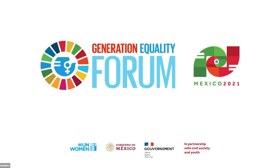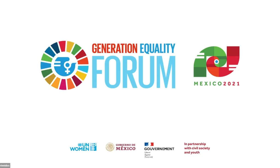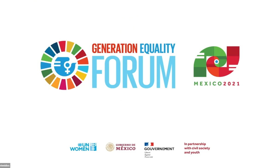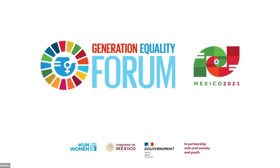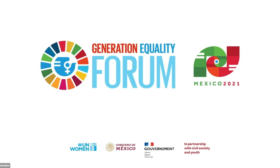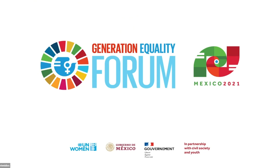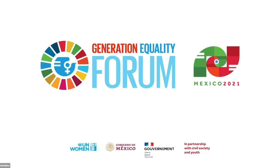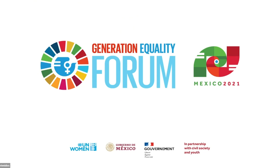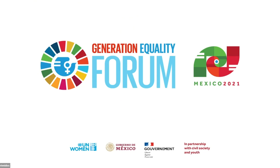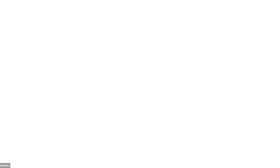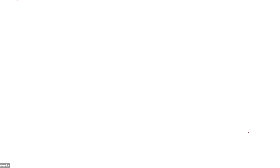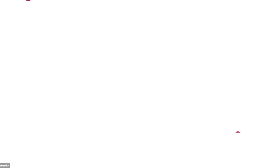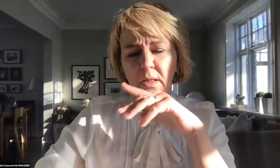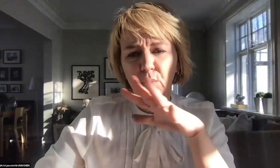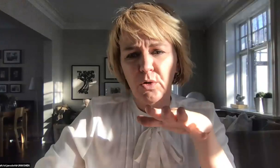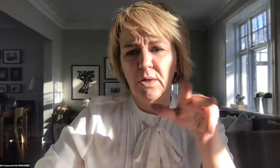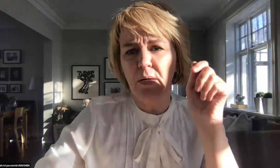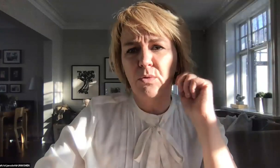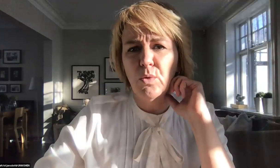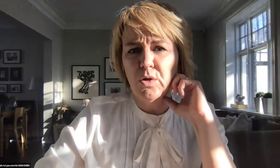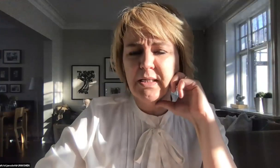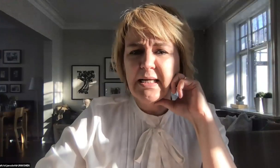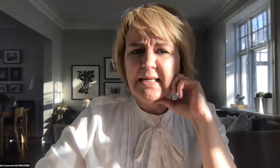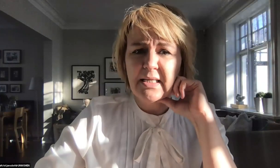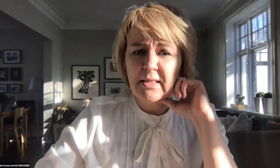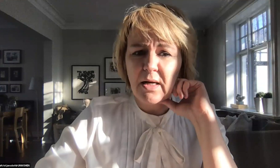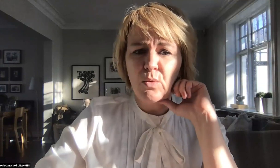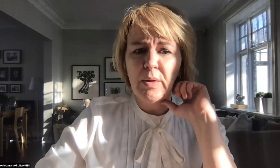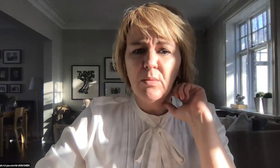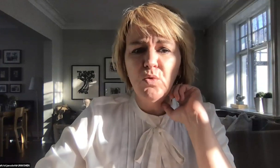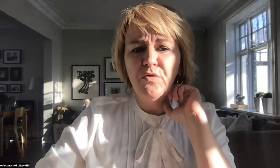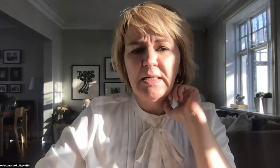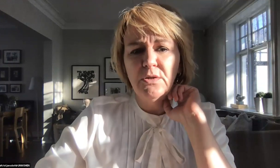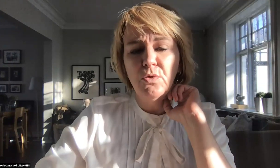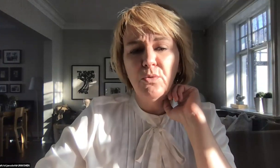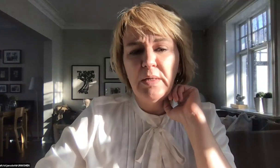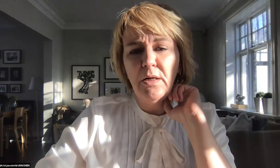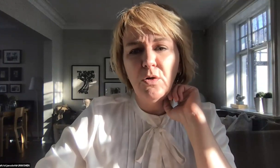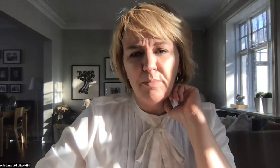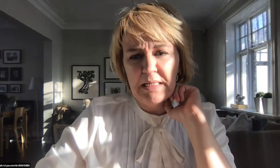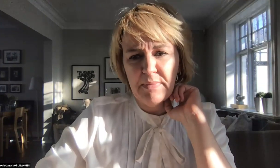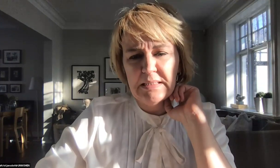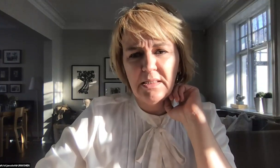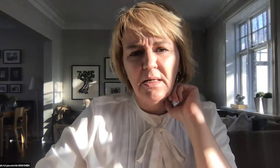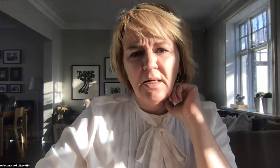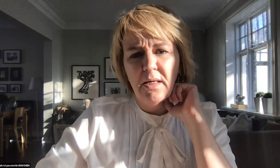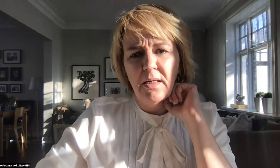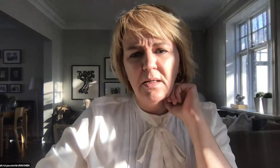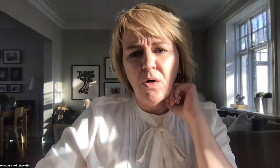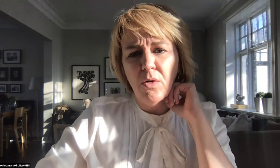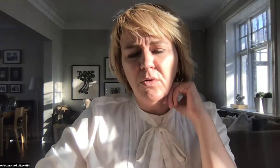spread the word around the world is that now we are moving into the real commitments.